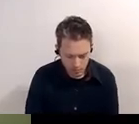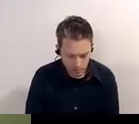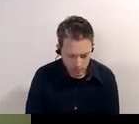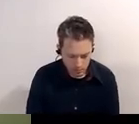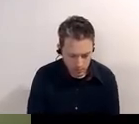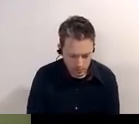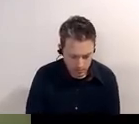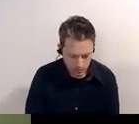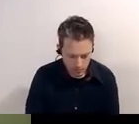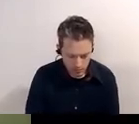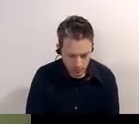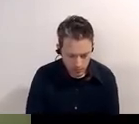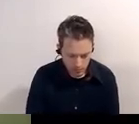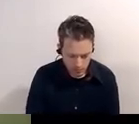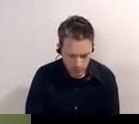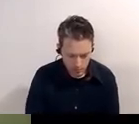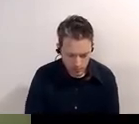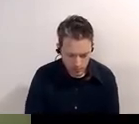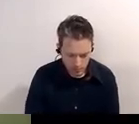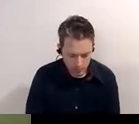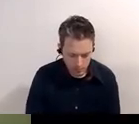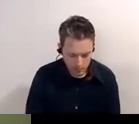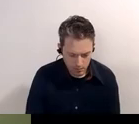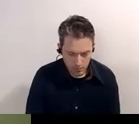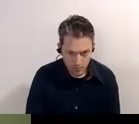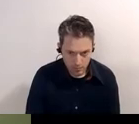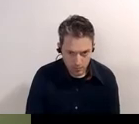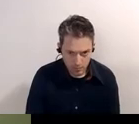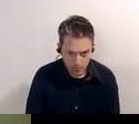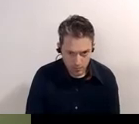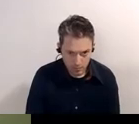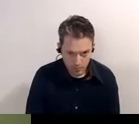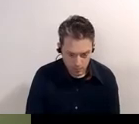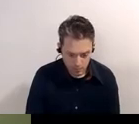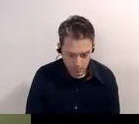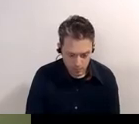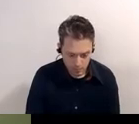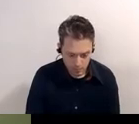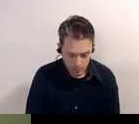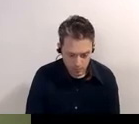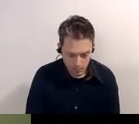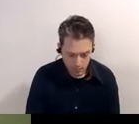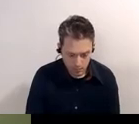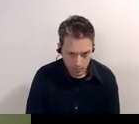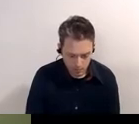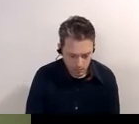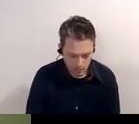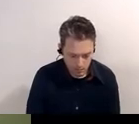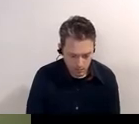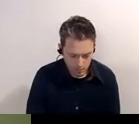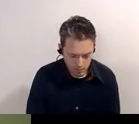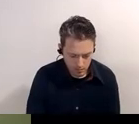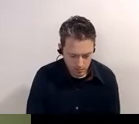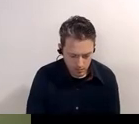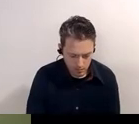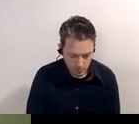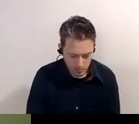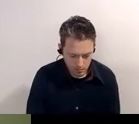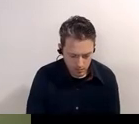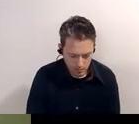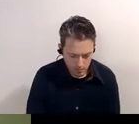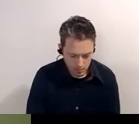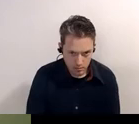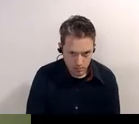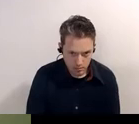and uh the big apple all right the next uh postcard is uh the hill building but also the washington duke